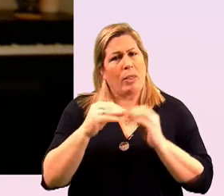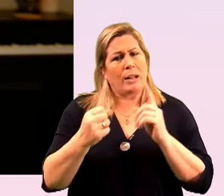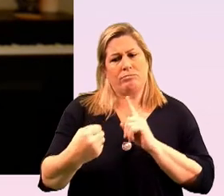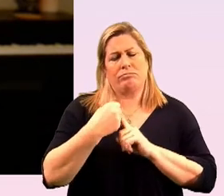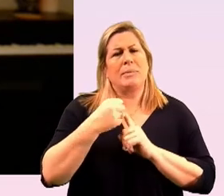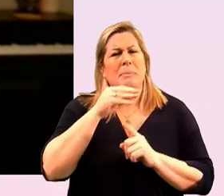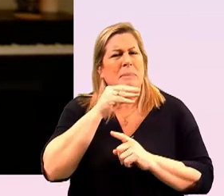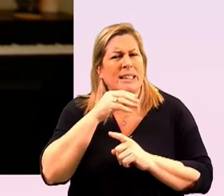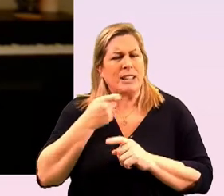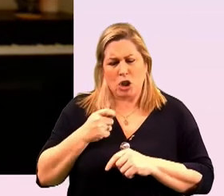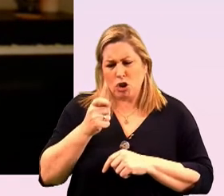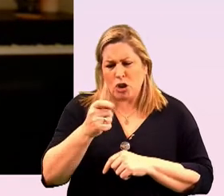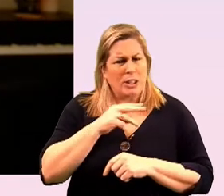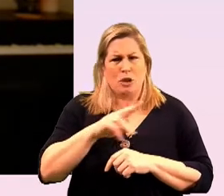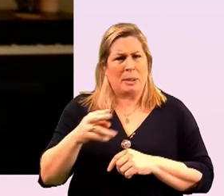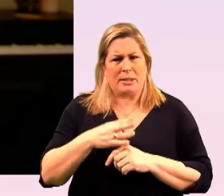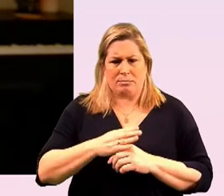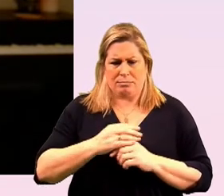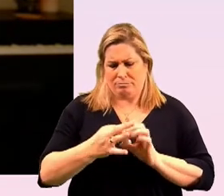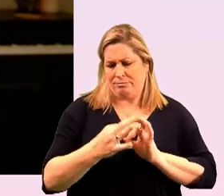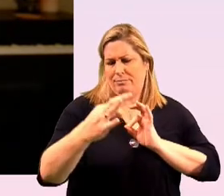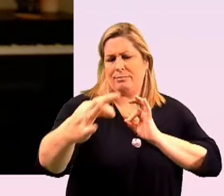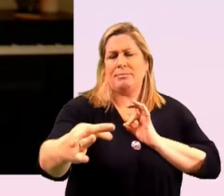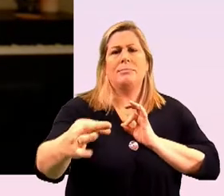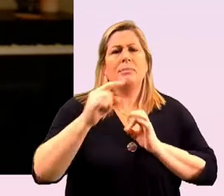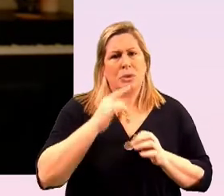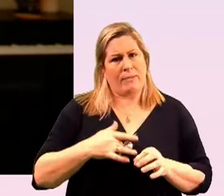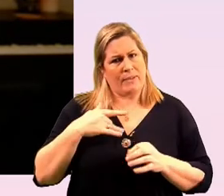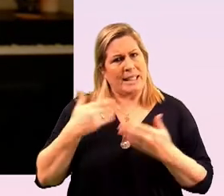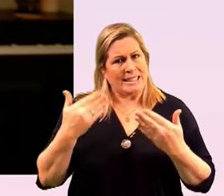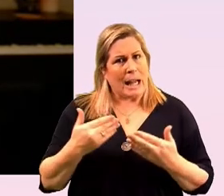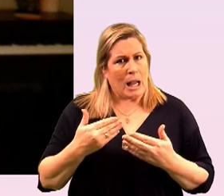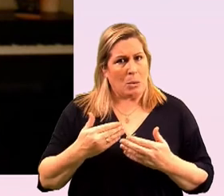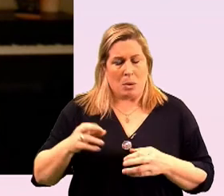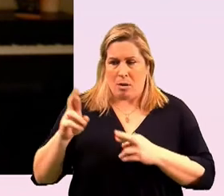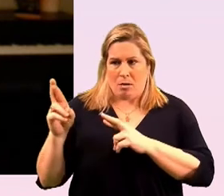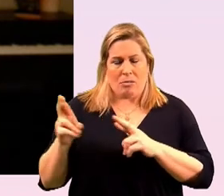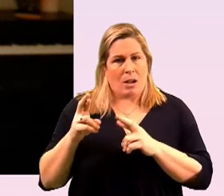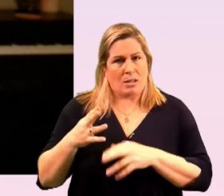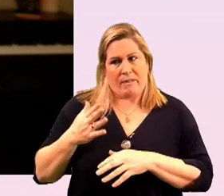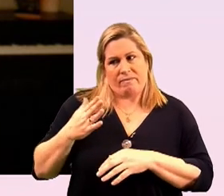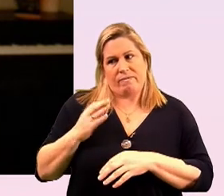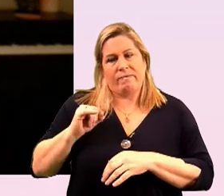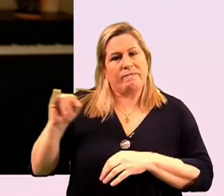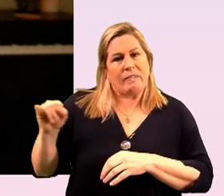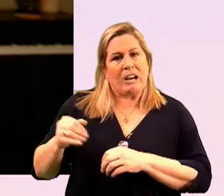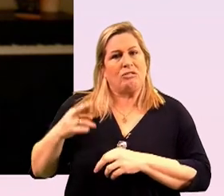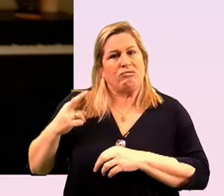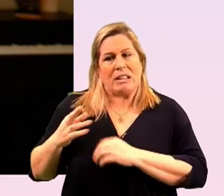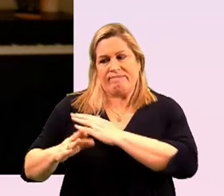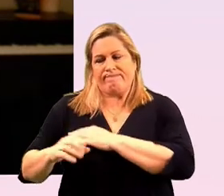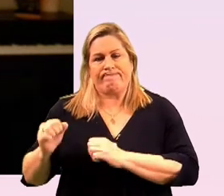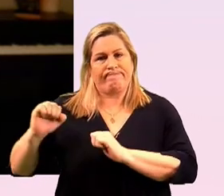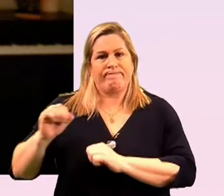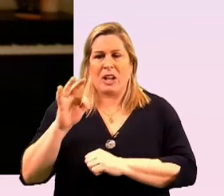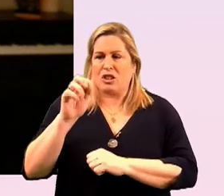linear um and it feels right now with the rise of the far right and with the emergence of turf ideology and debate